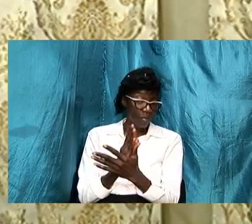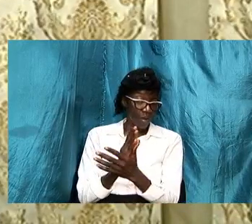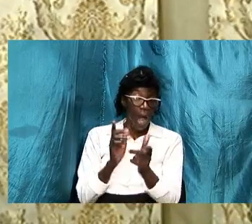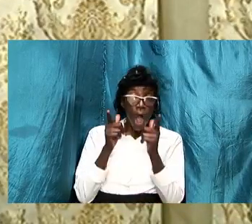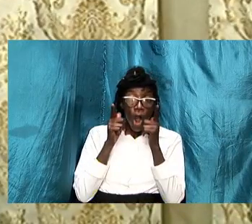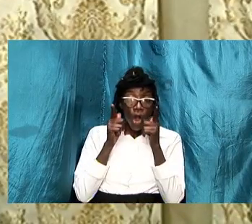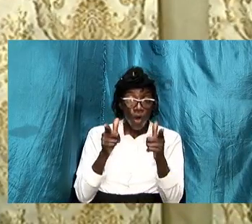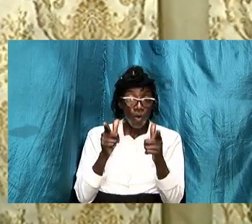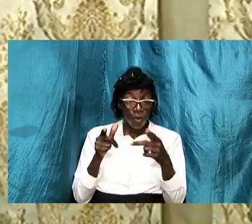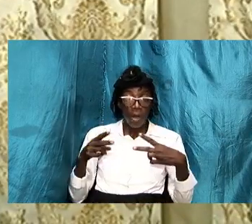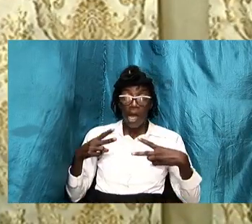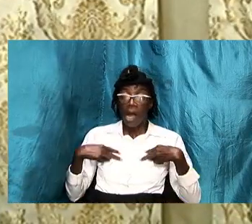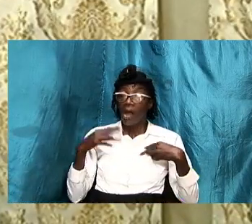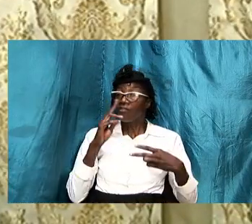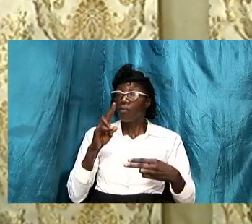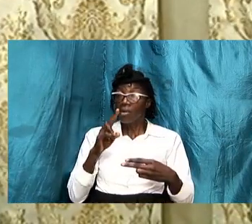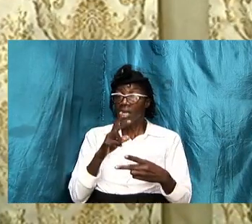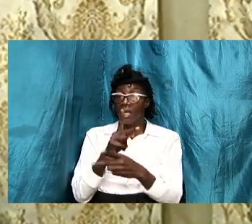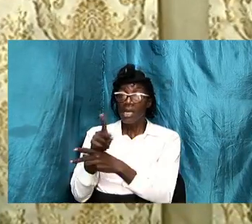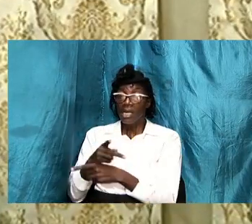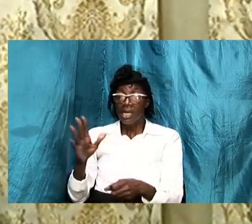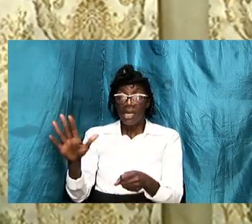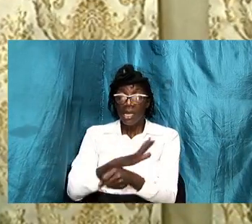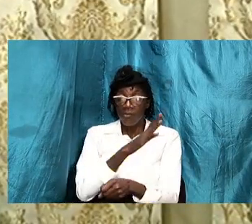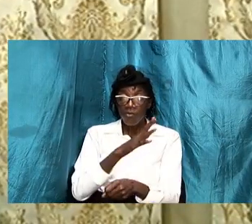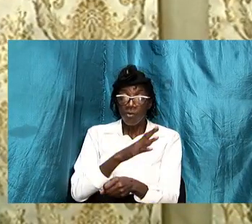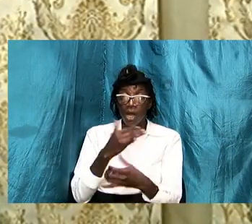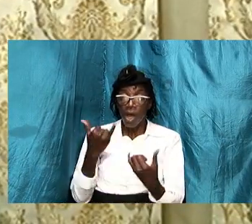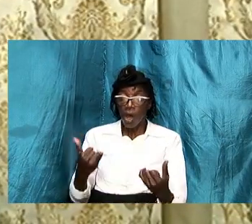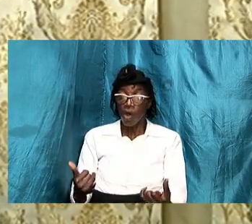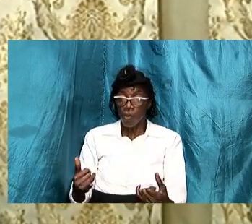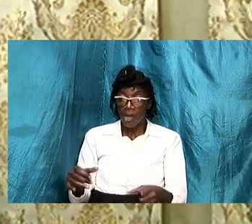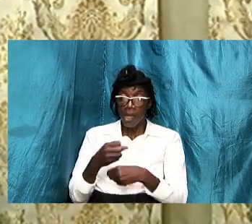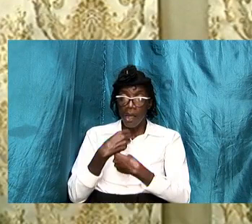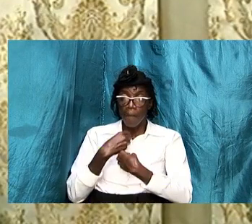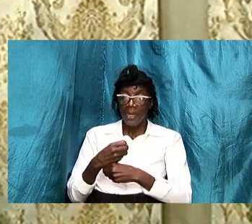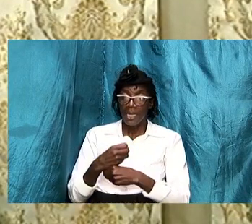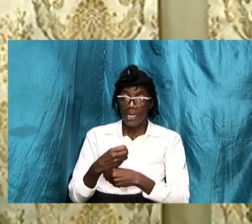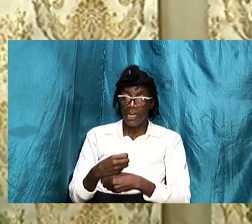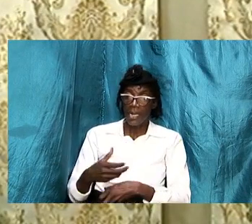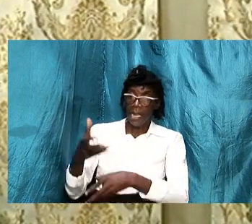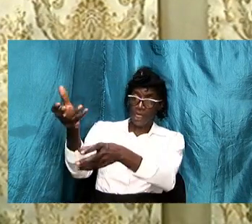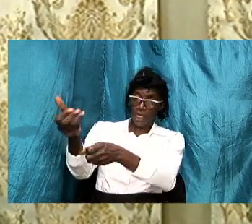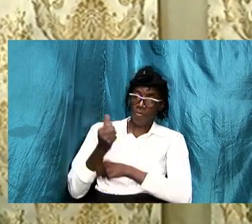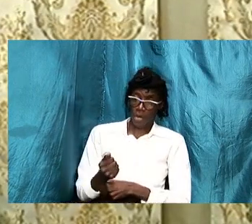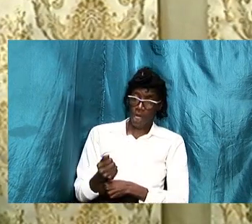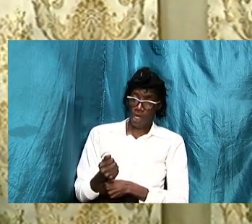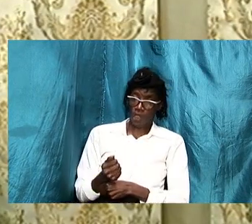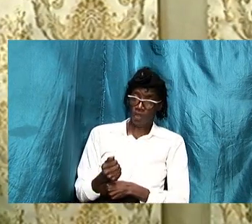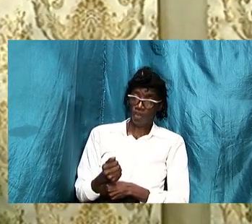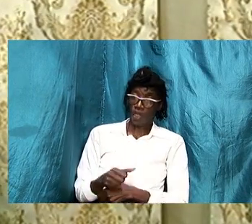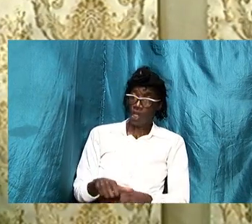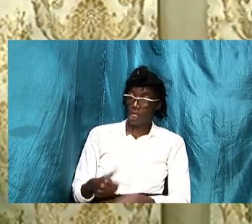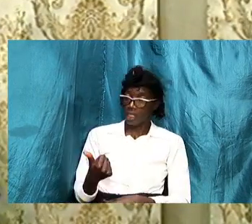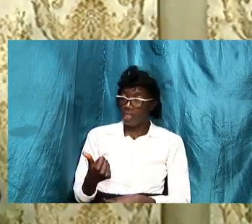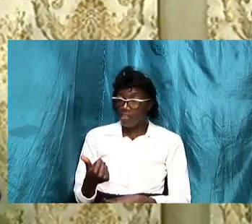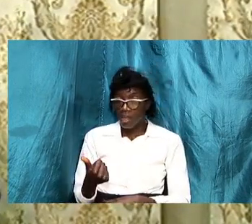we have to be careful how we are making demands on each other because